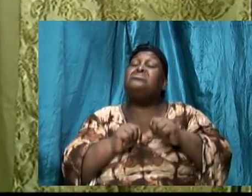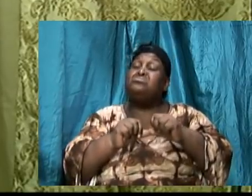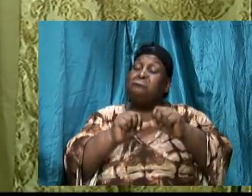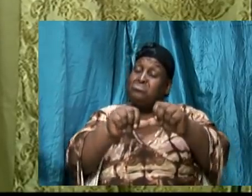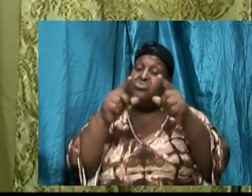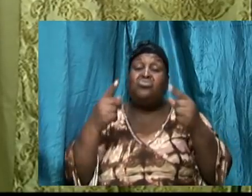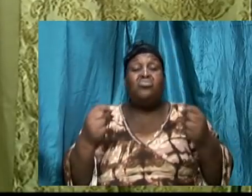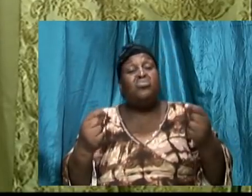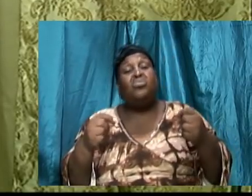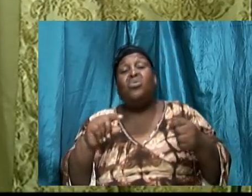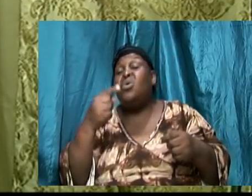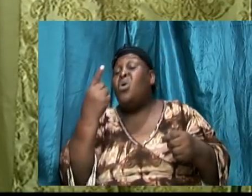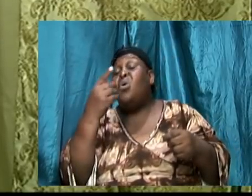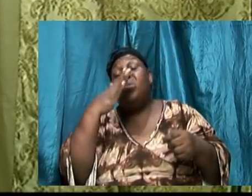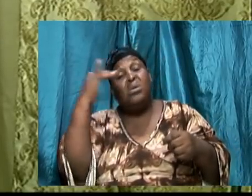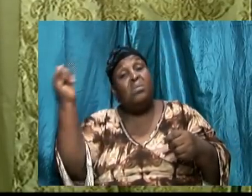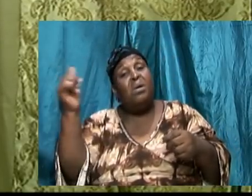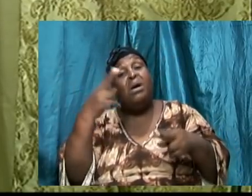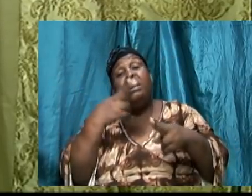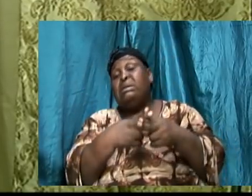do only by name